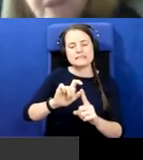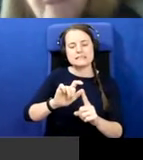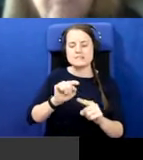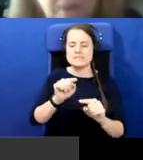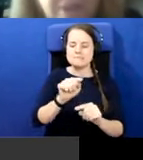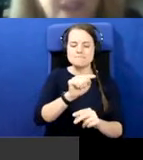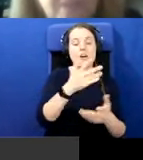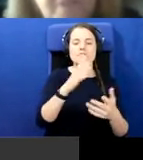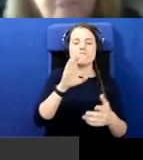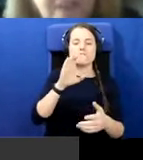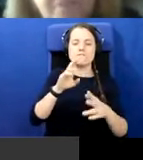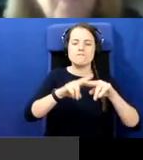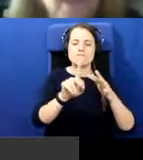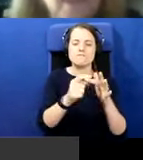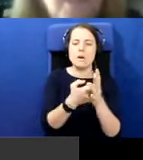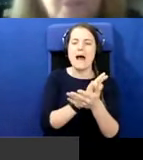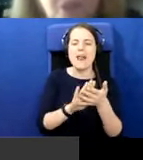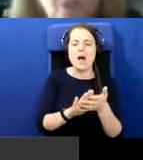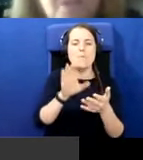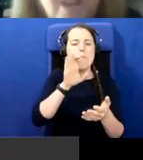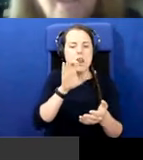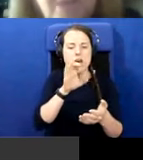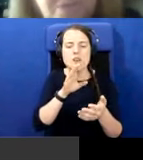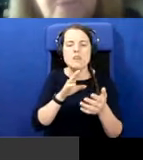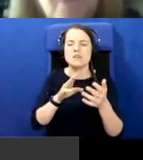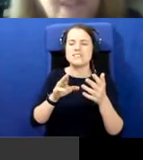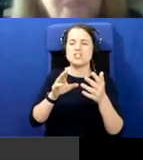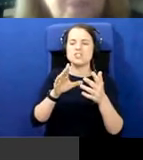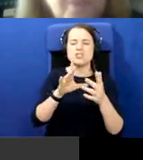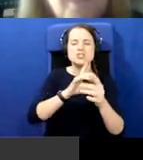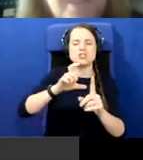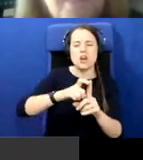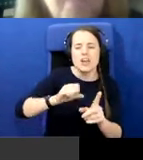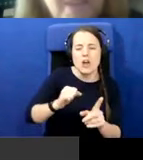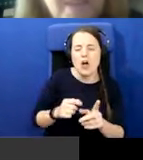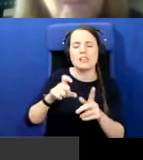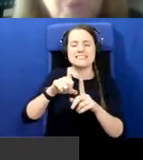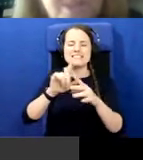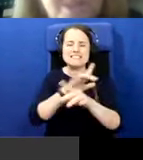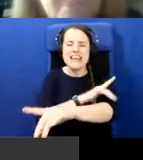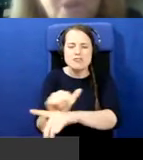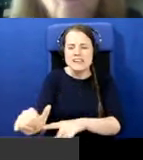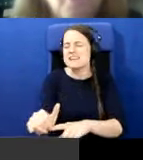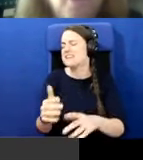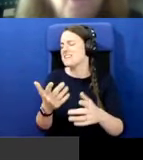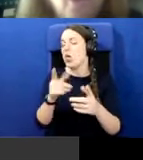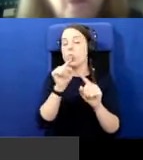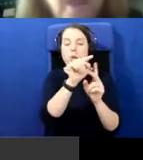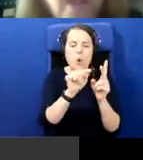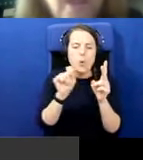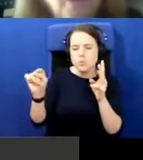from Managh, Monaghan, Cabin, Cabin for Managh, Donegal, Derry, those, those kinds of communities beginning to explore,